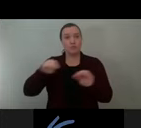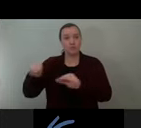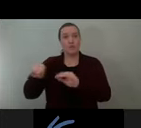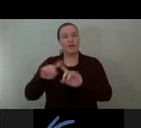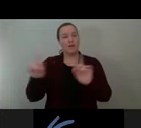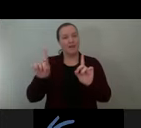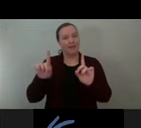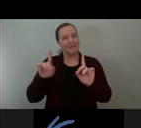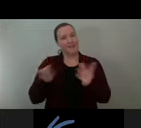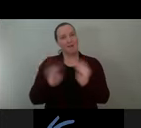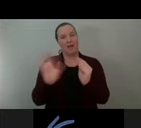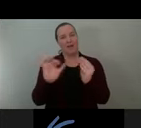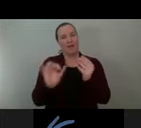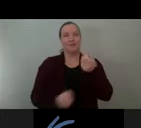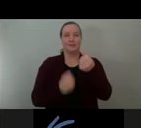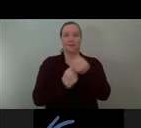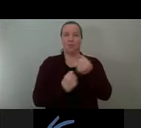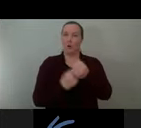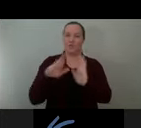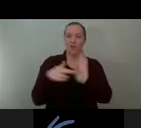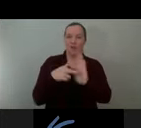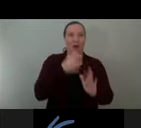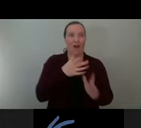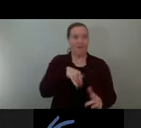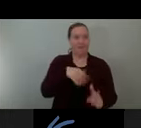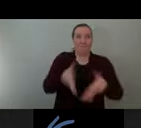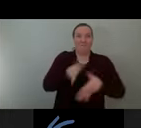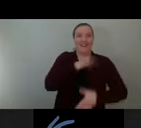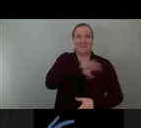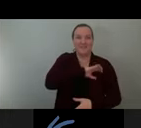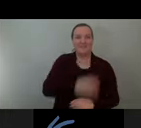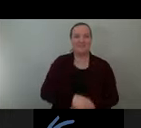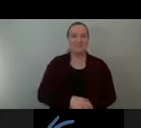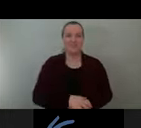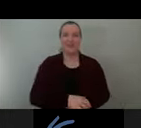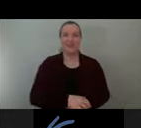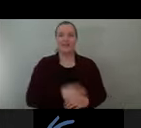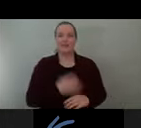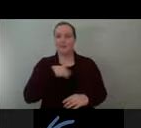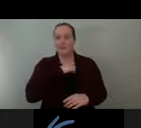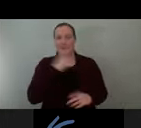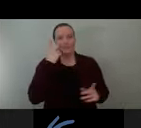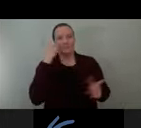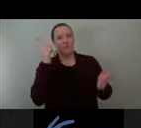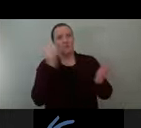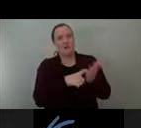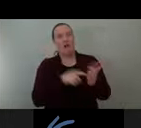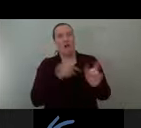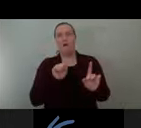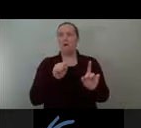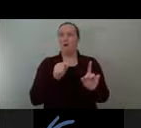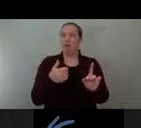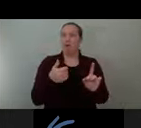We're really inspired by the potential of their figural and anthropomorphic quality. And from there, the project became pretty simple,